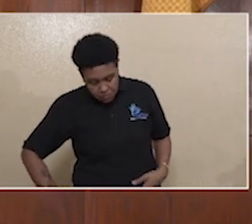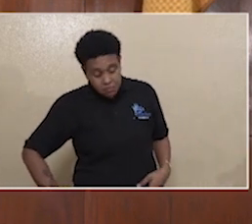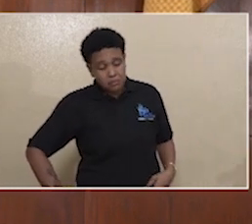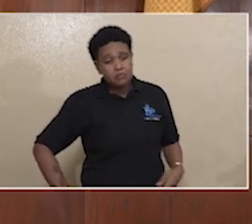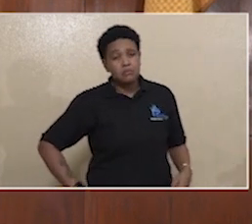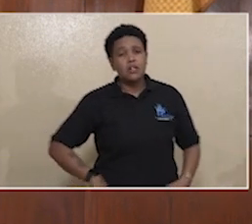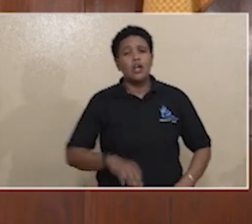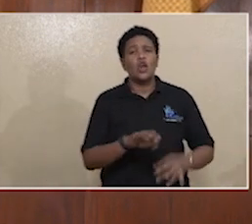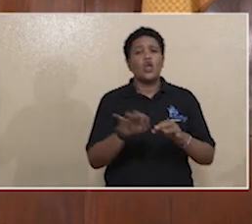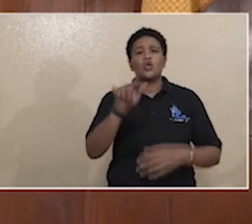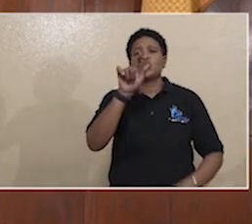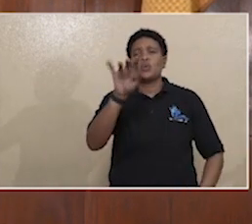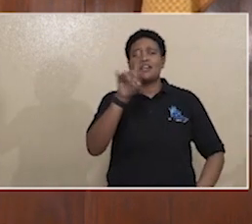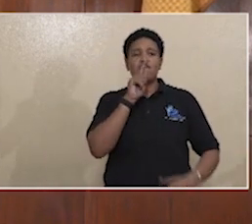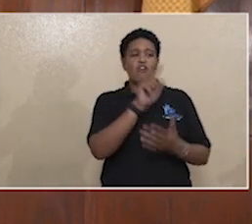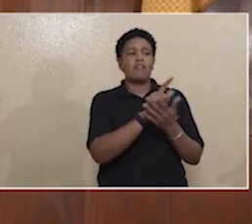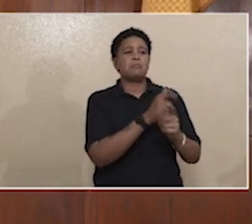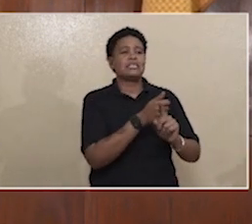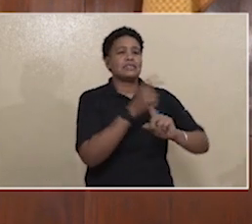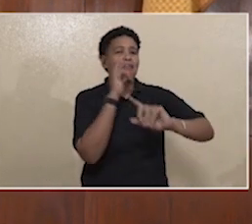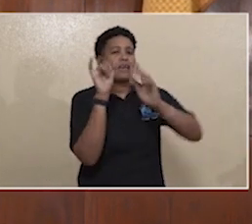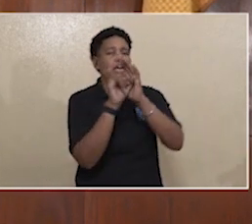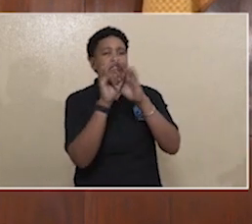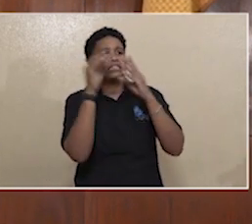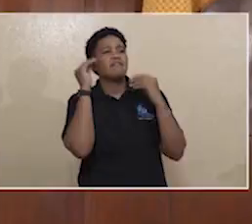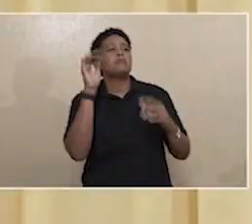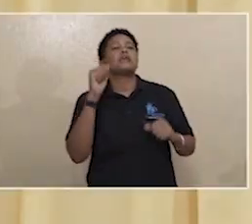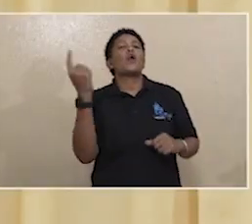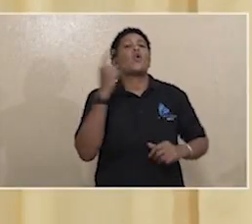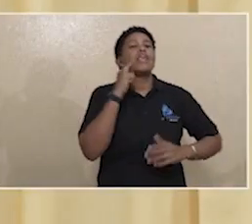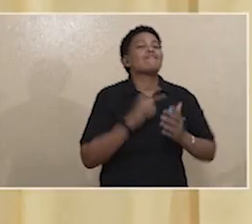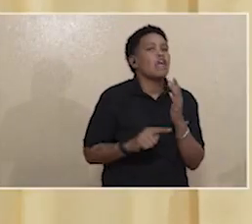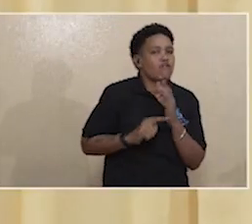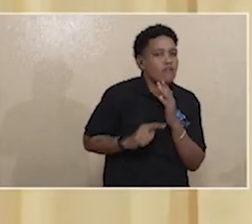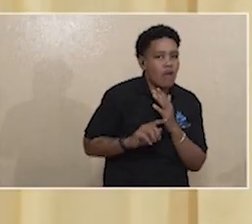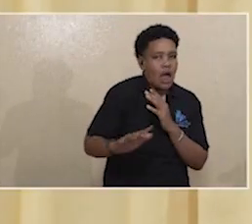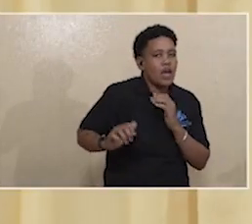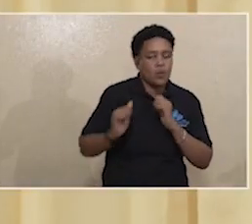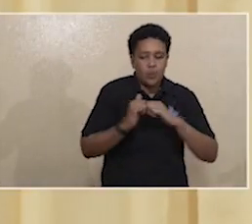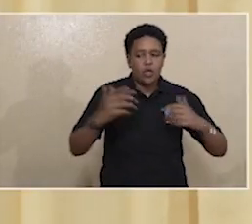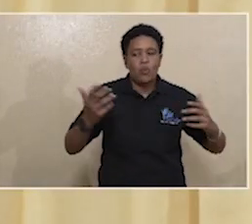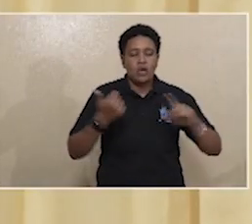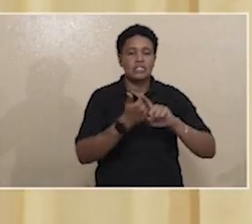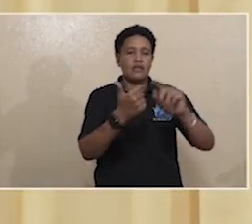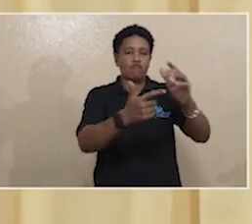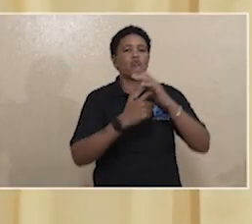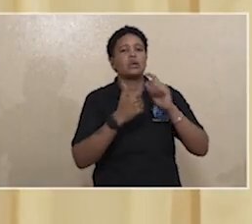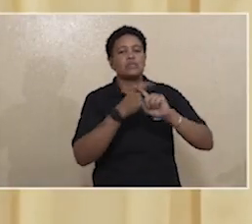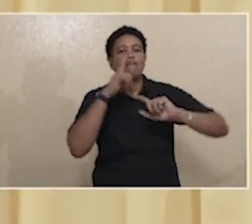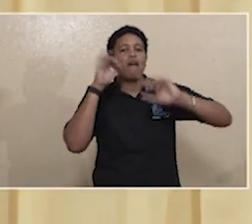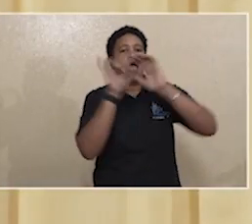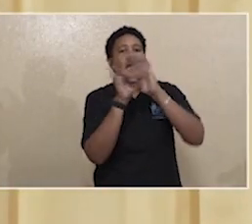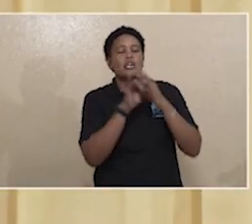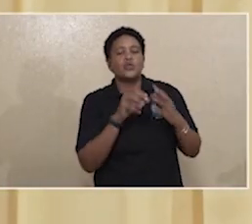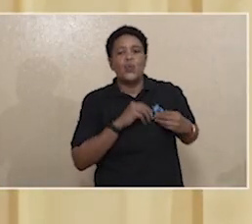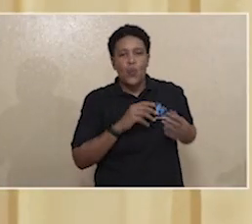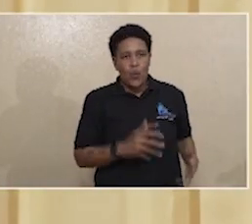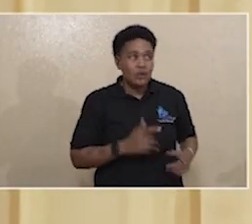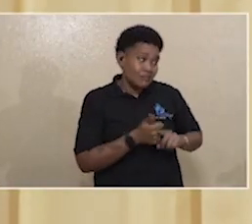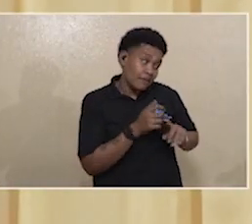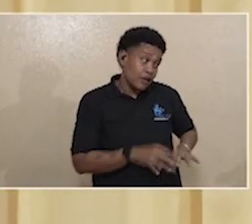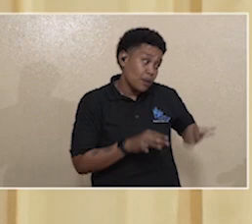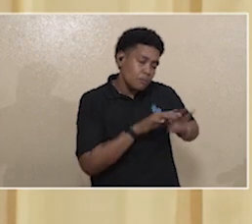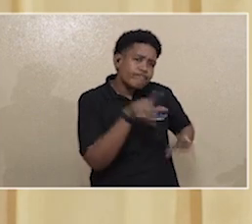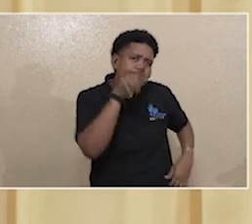bill identity information can only be verified with the request of the identity owner. It's